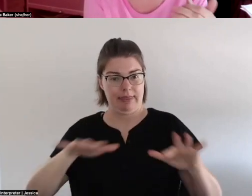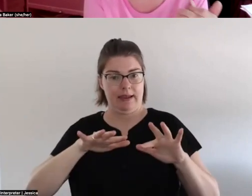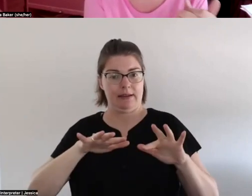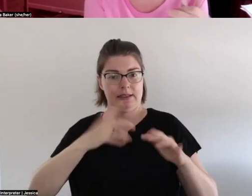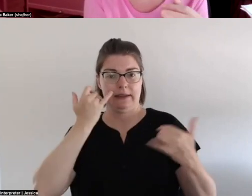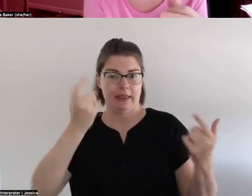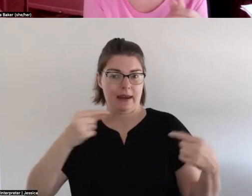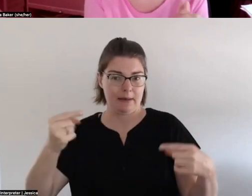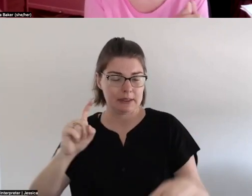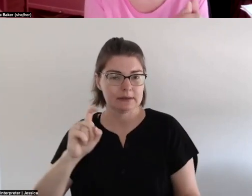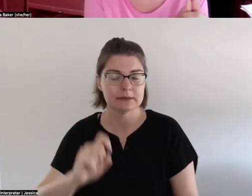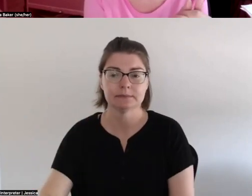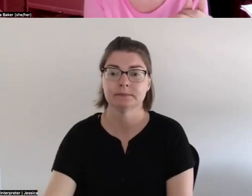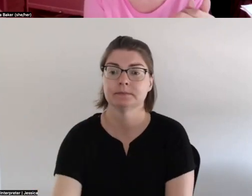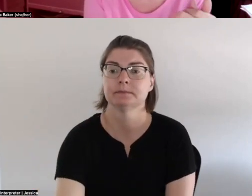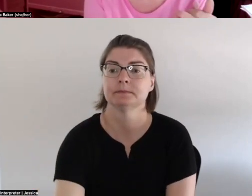present